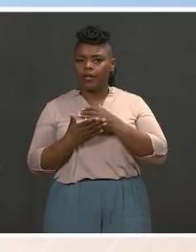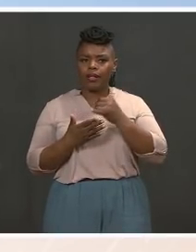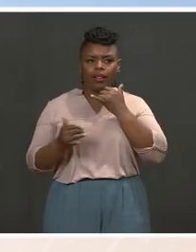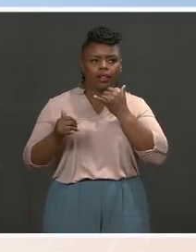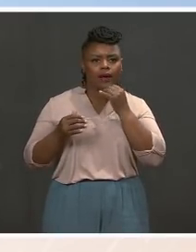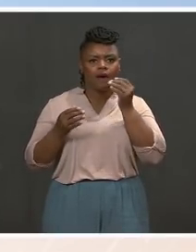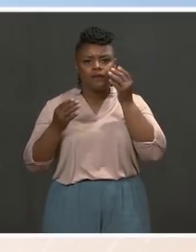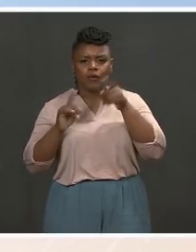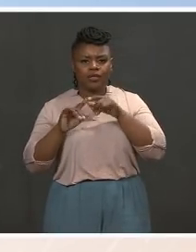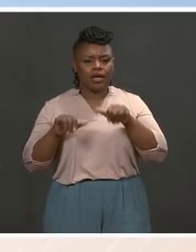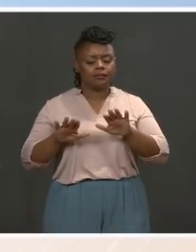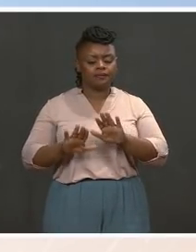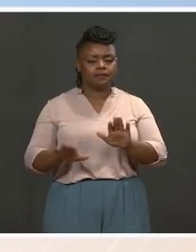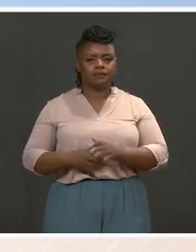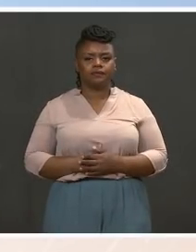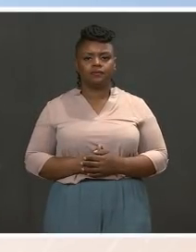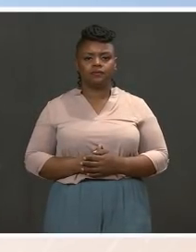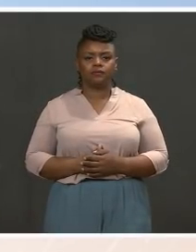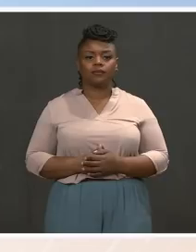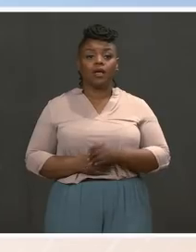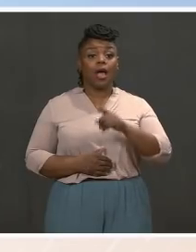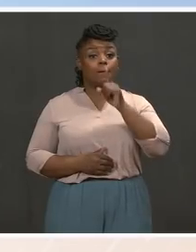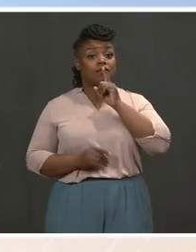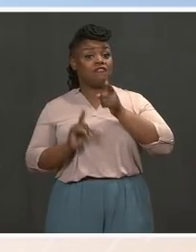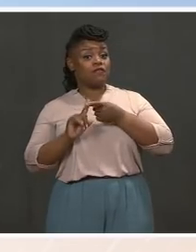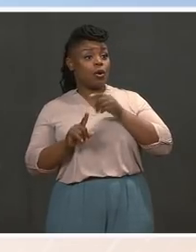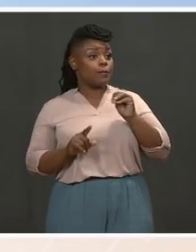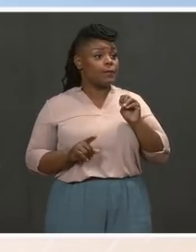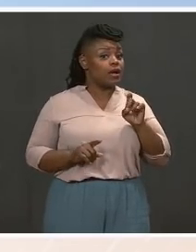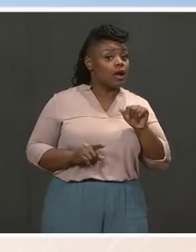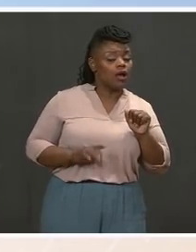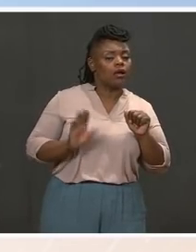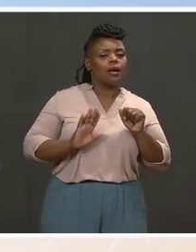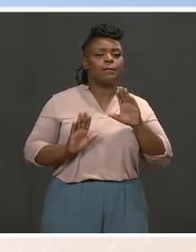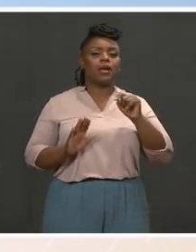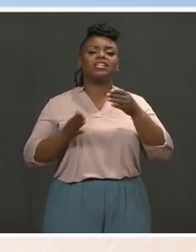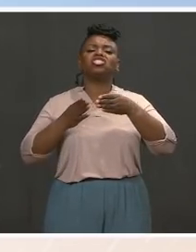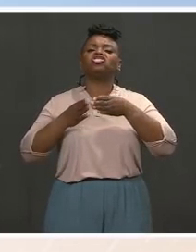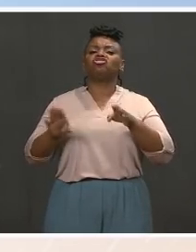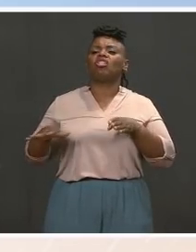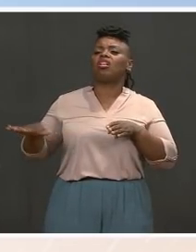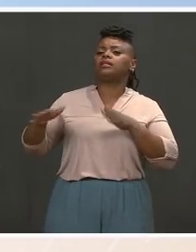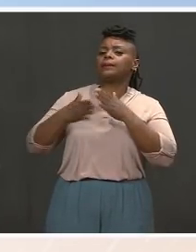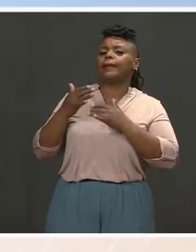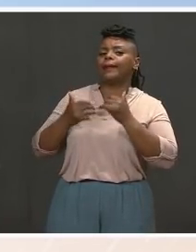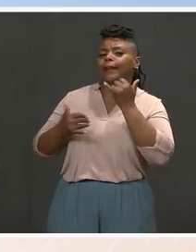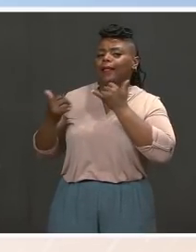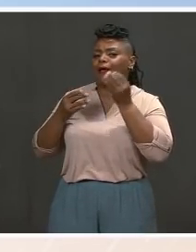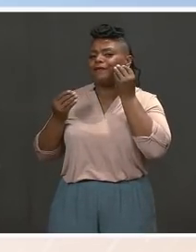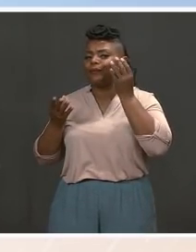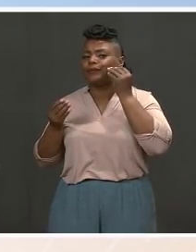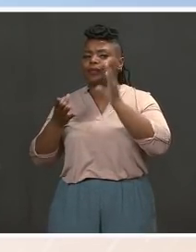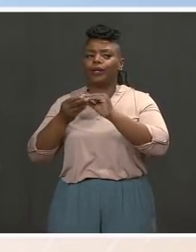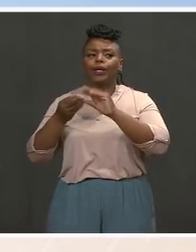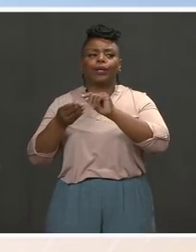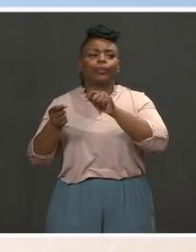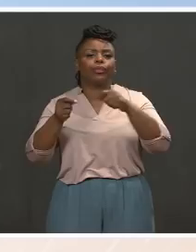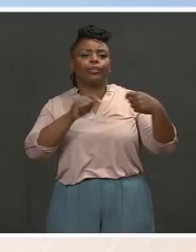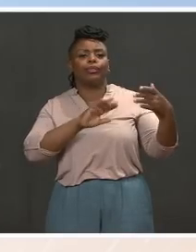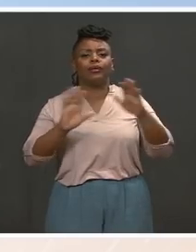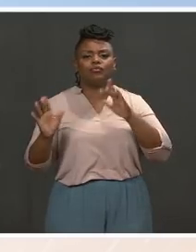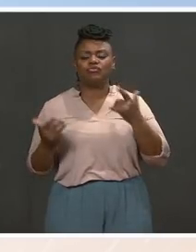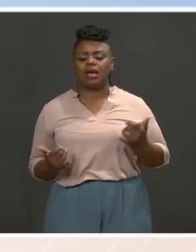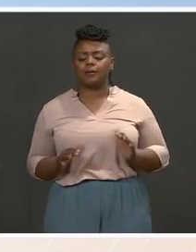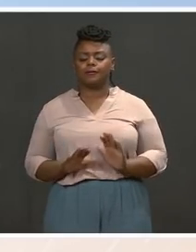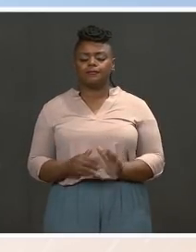it's not, I'm not saying from the media, I'm just saying in general. And again, there are oil and gas jobs that are out there. The existing leases will continue. He's